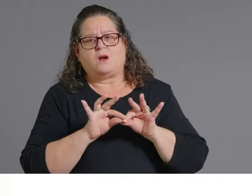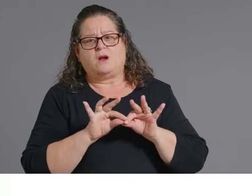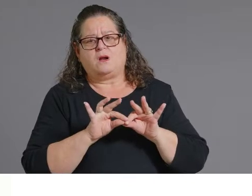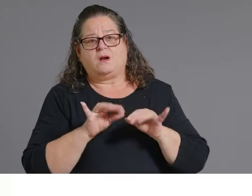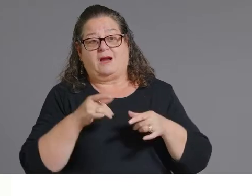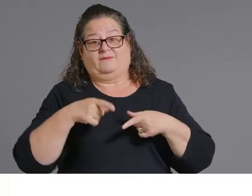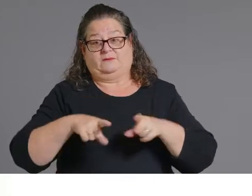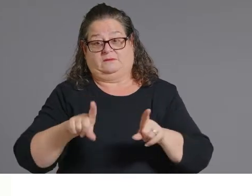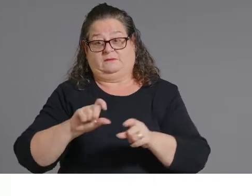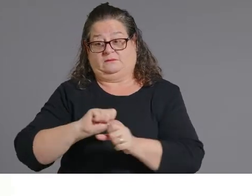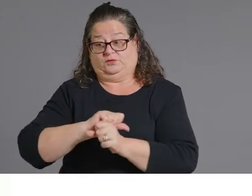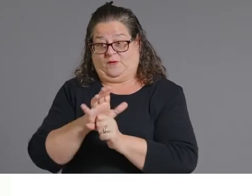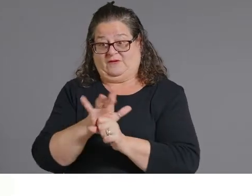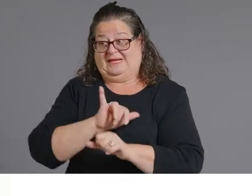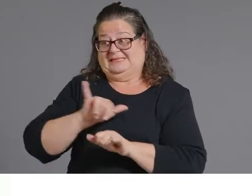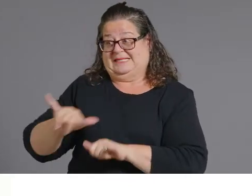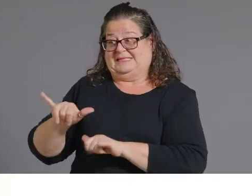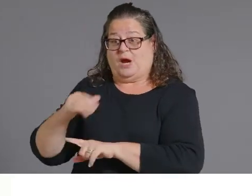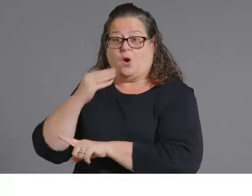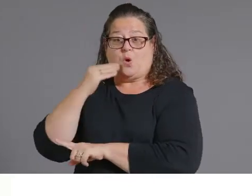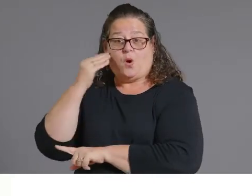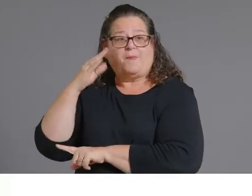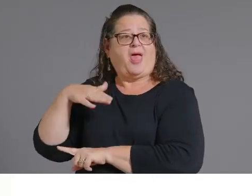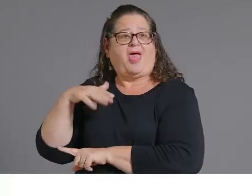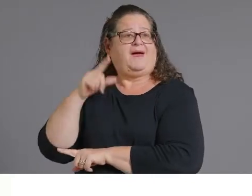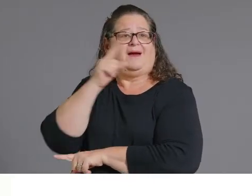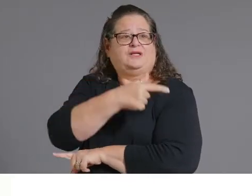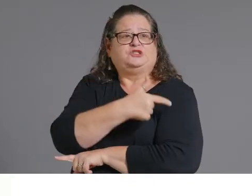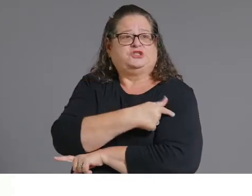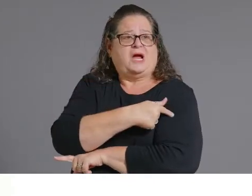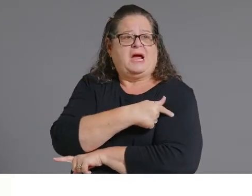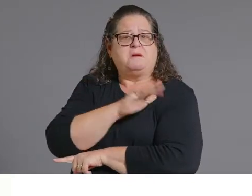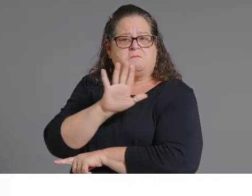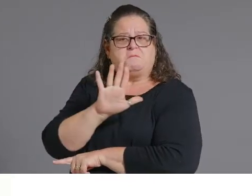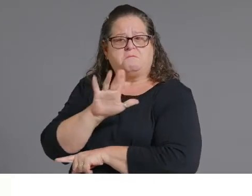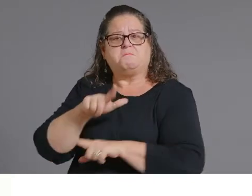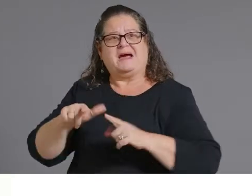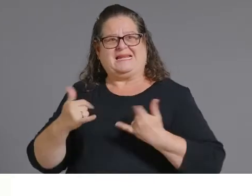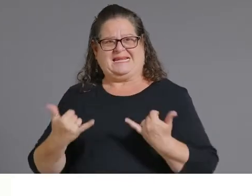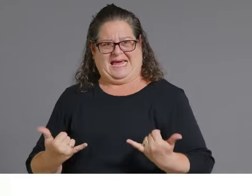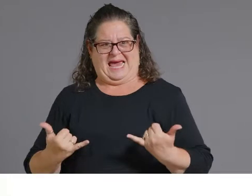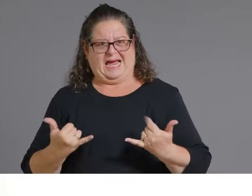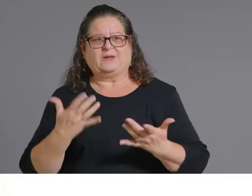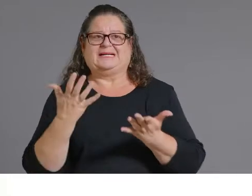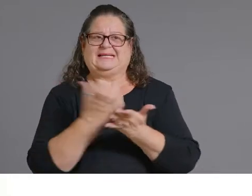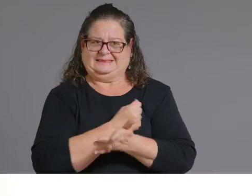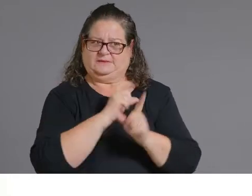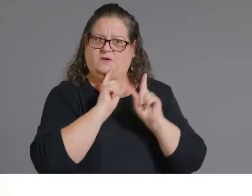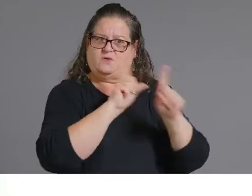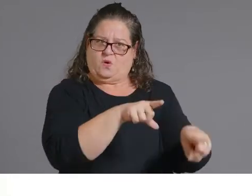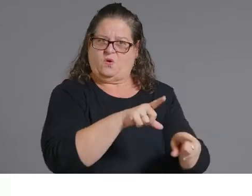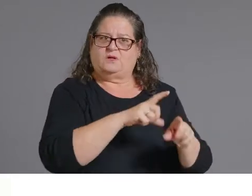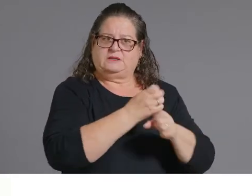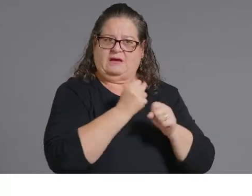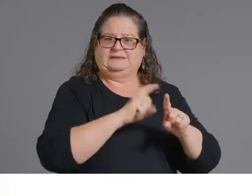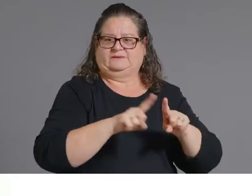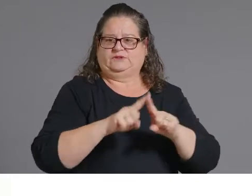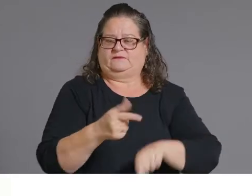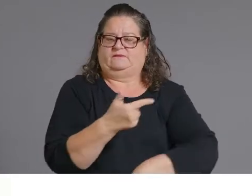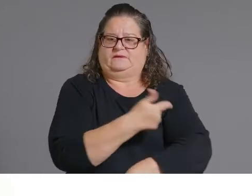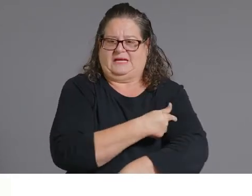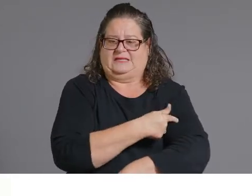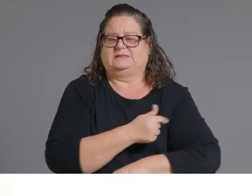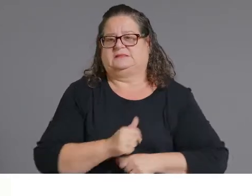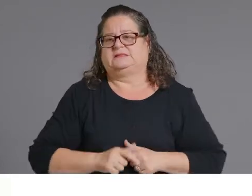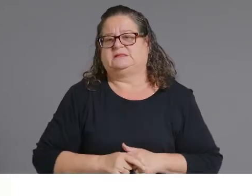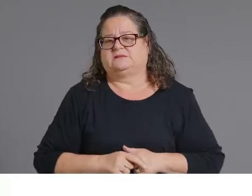pediatric provider and want to provide the pfizer vaccine you no longer have to wait the 14 days between the